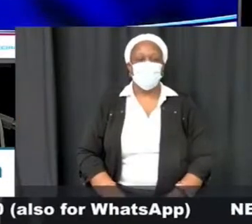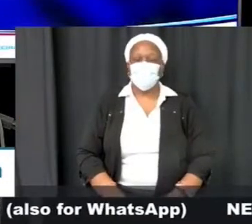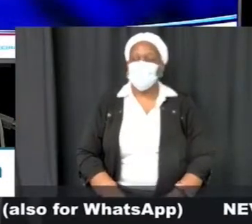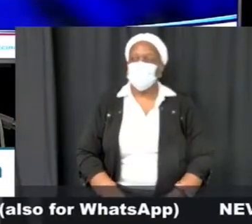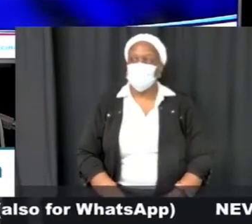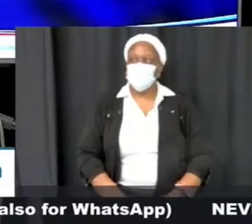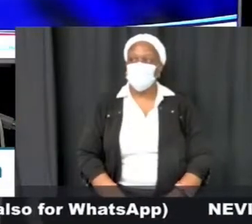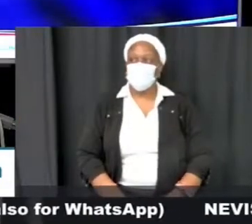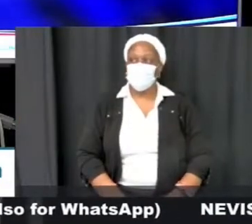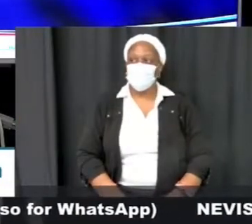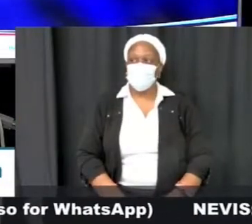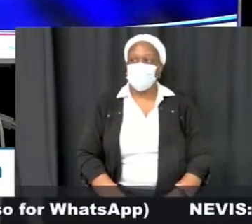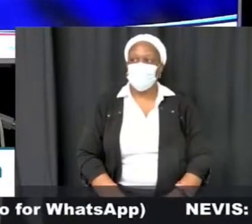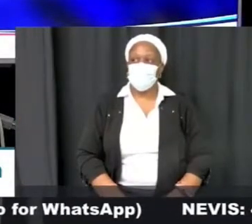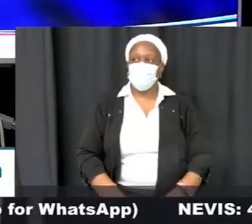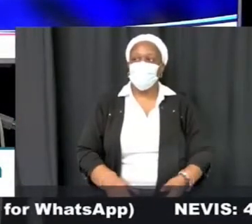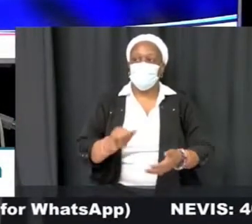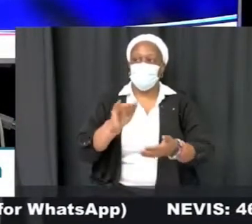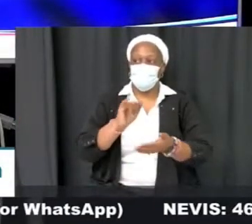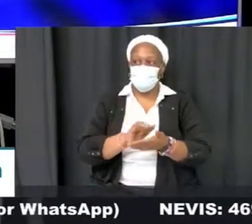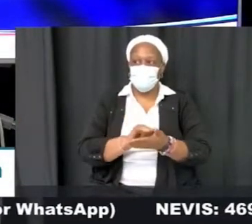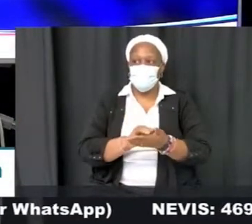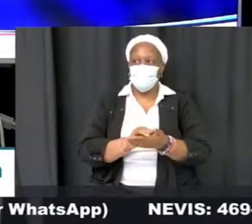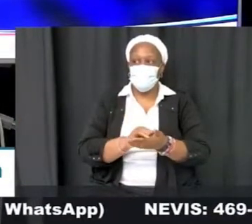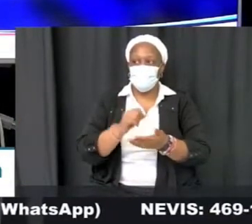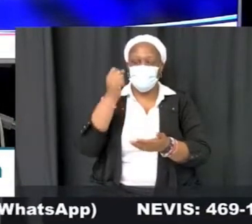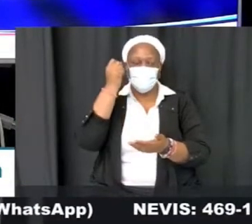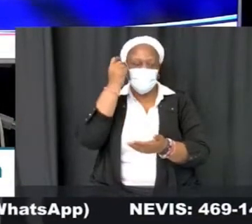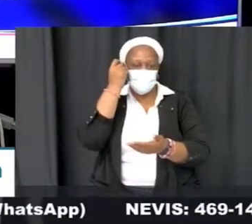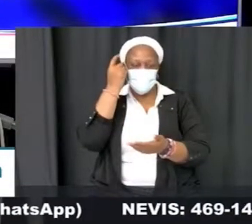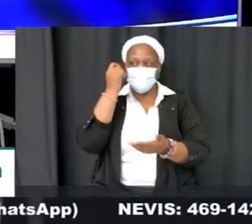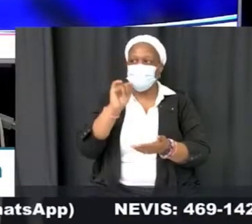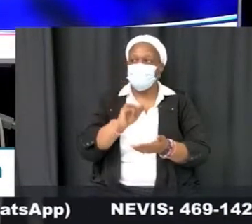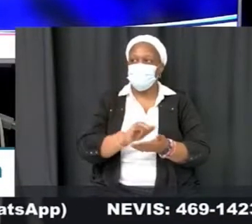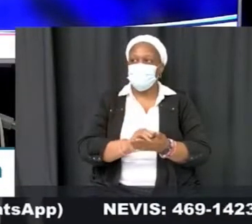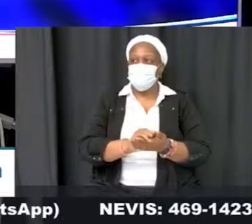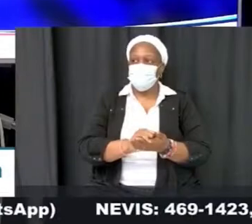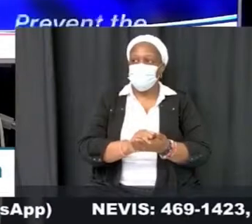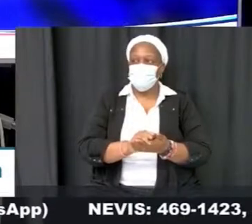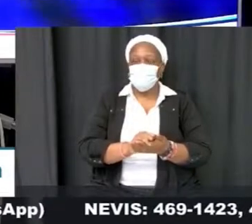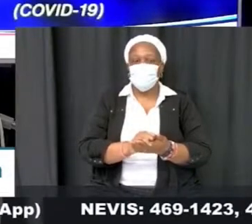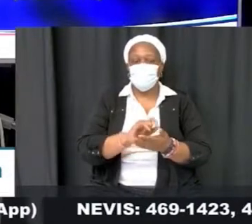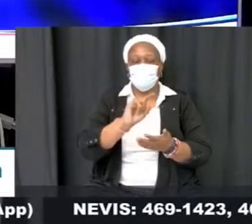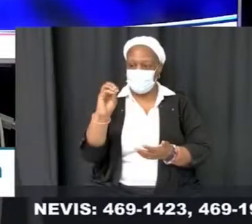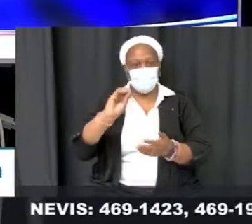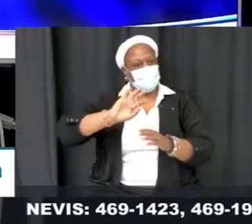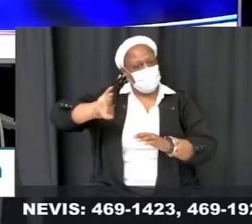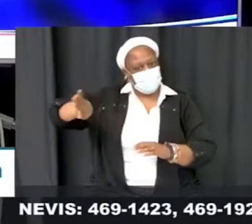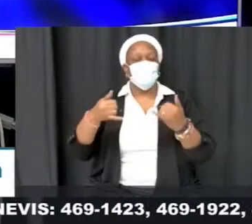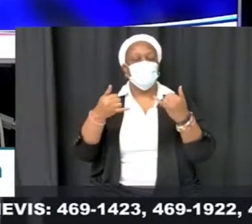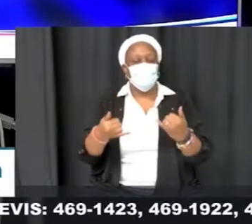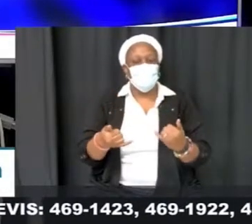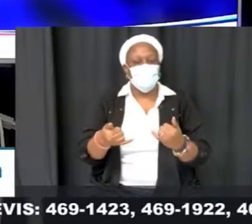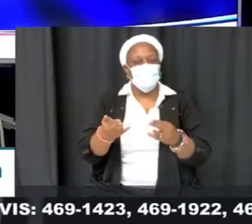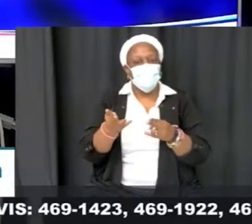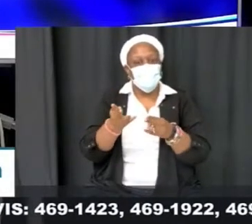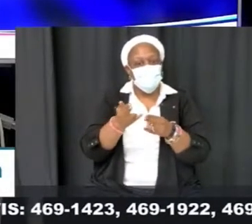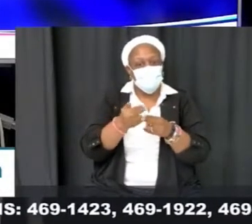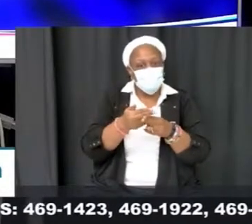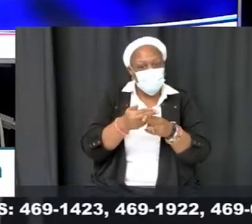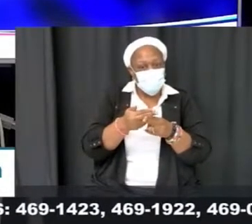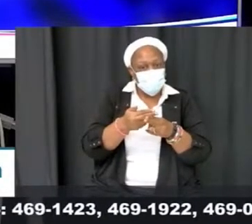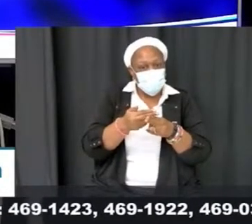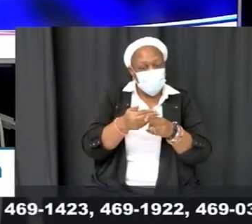important point to note, though, is that the first 40 have now tested